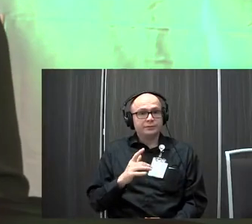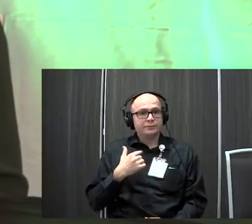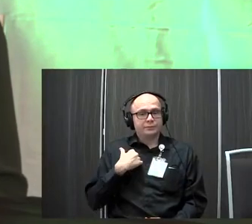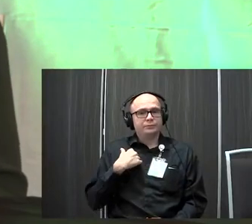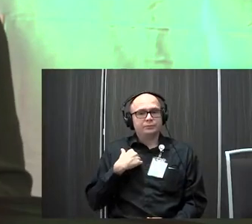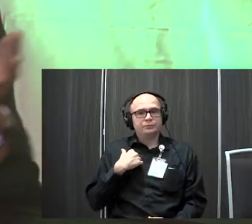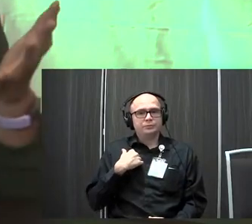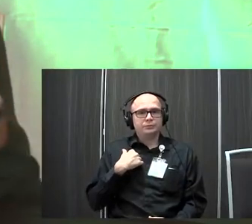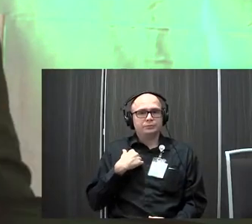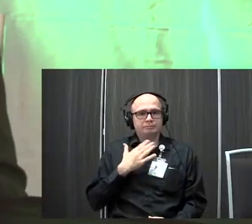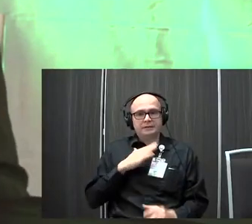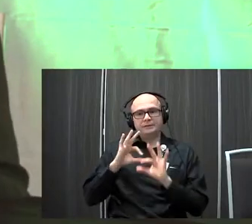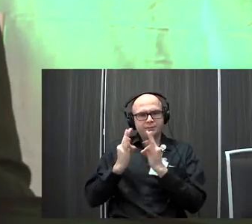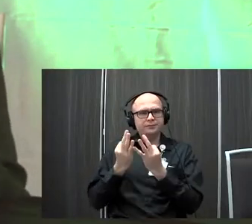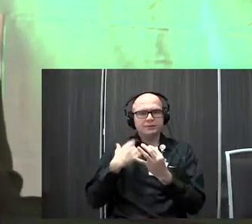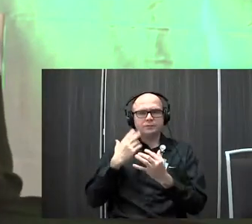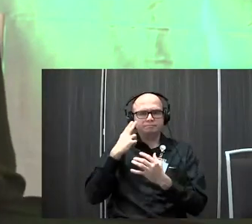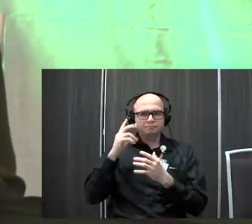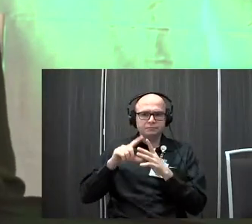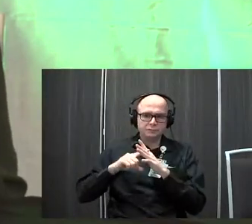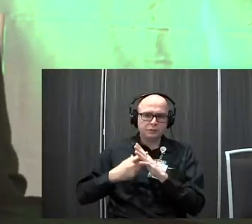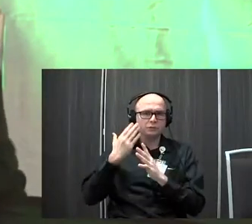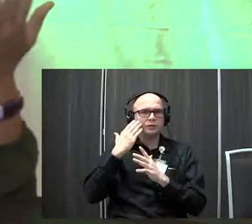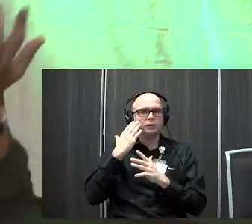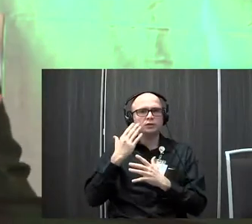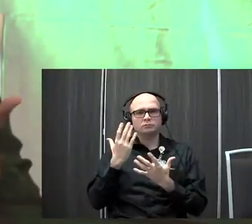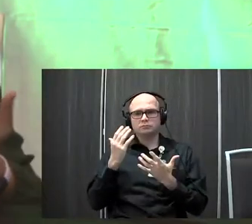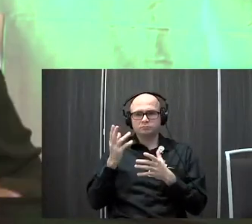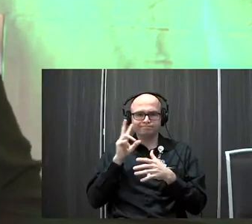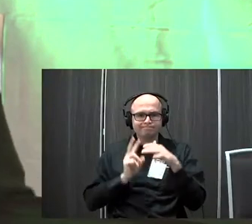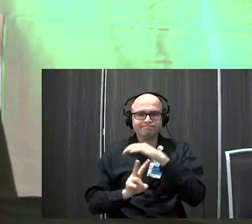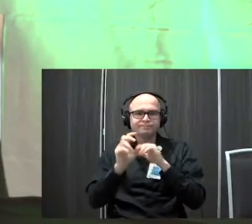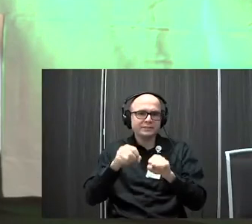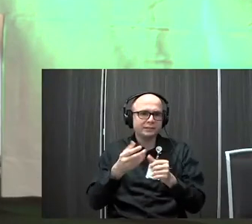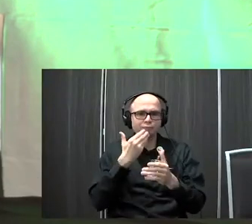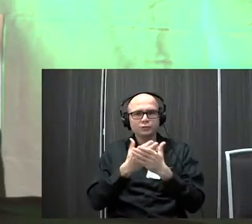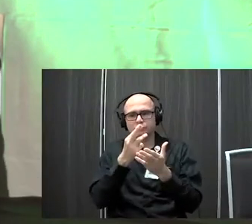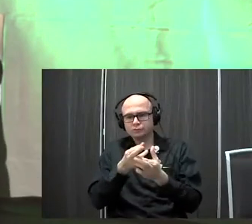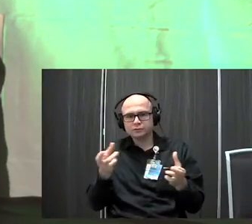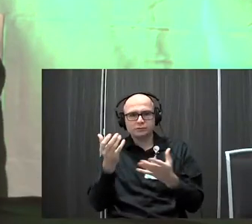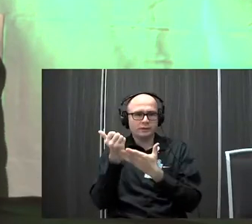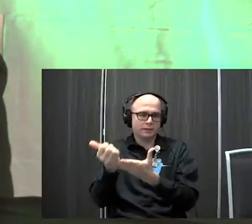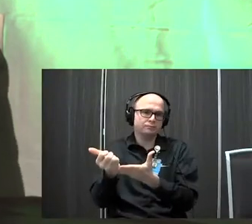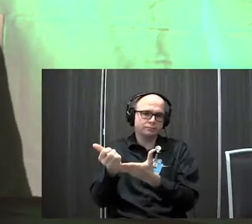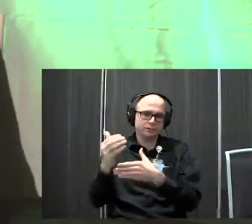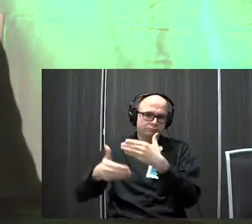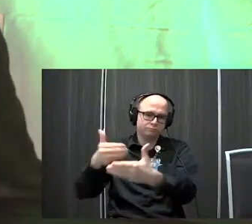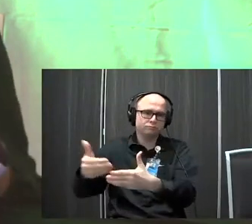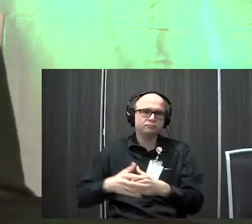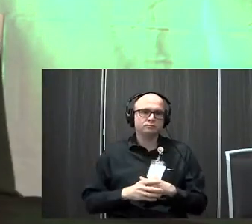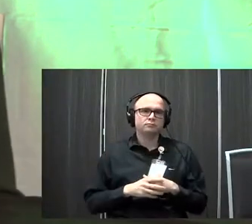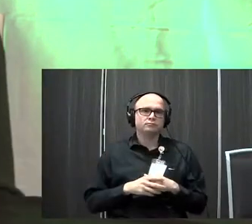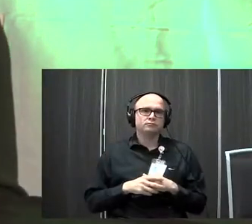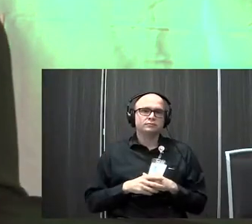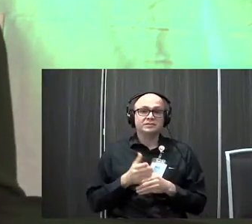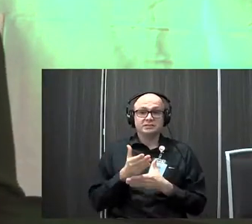we were in it from the beginning. We knew what we were dealing with and we had all these great resources to kind of help him along the way. So some of the